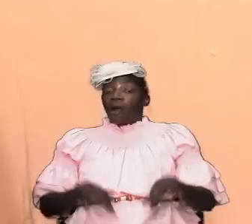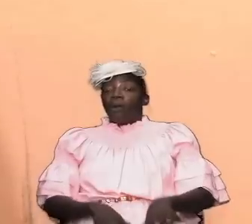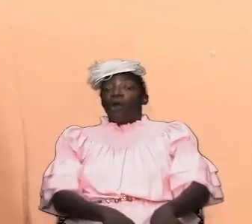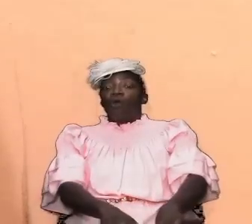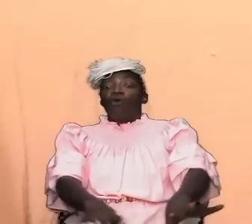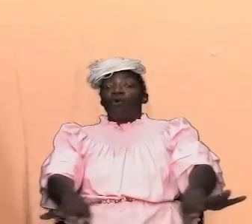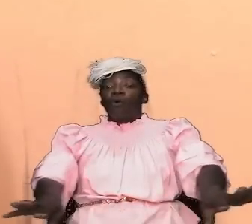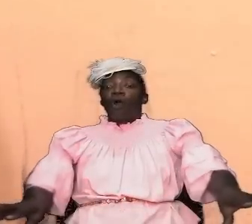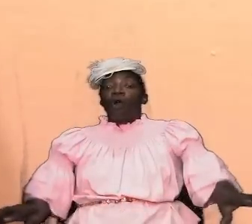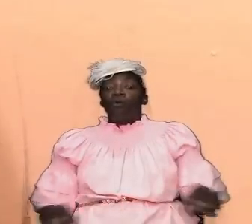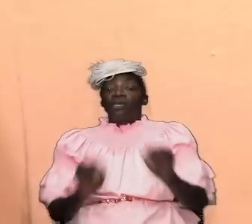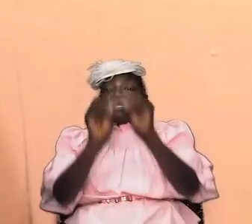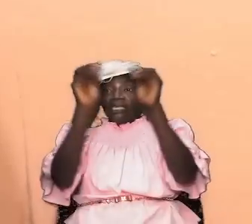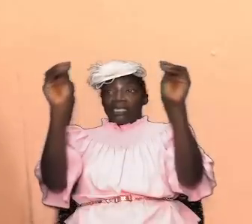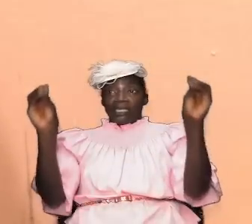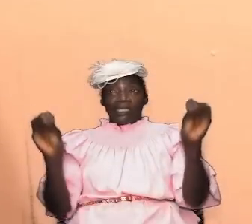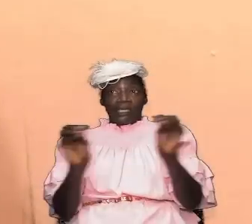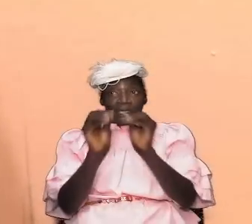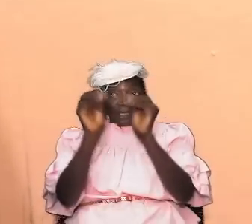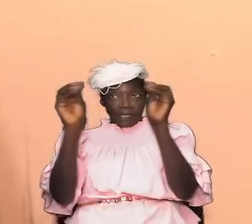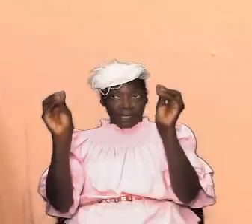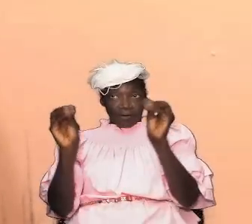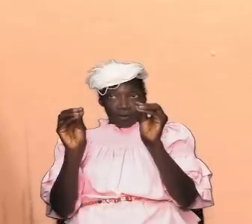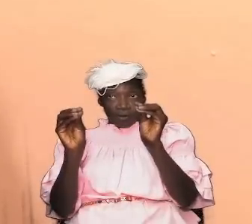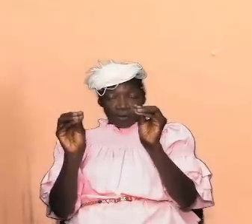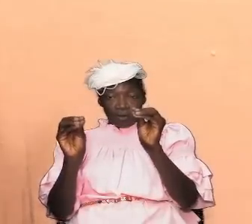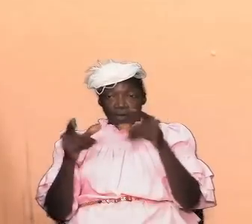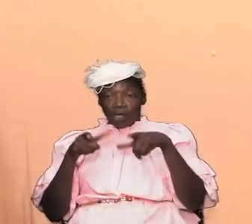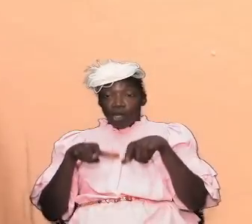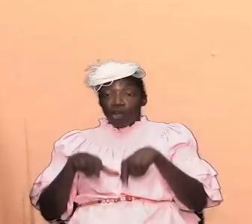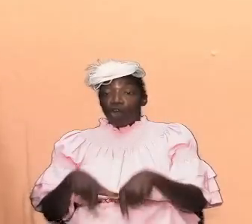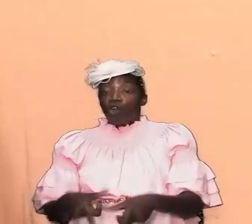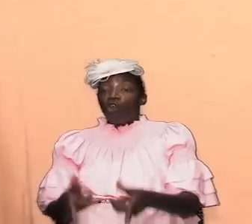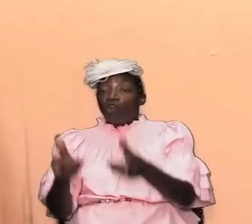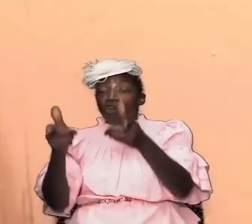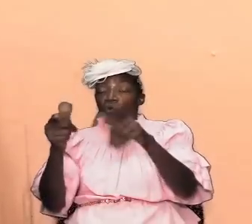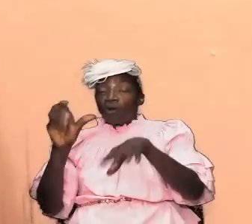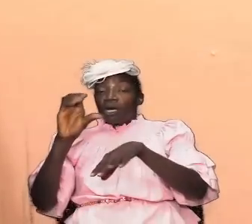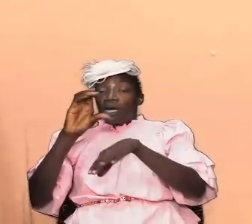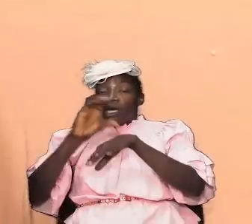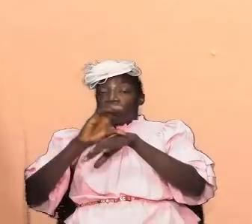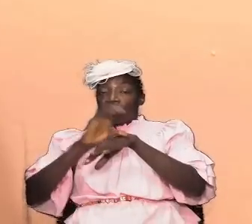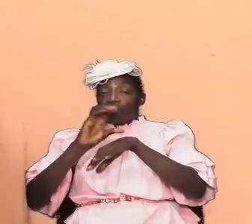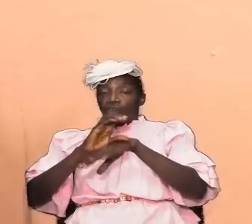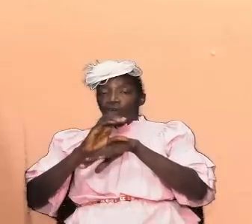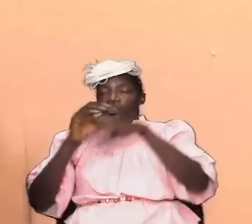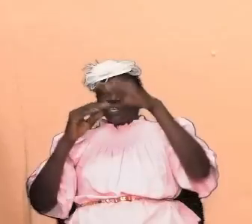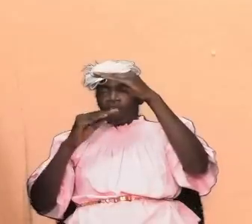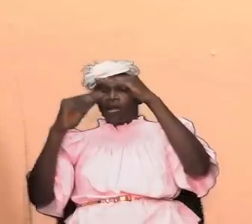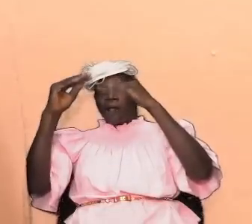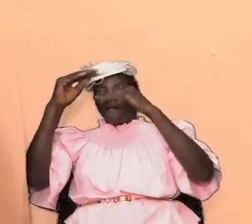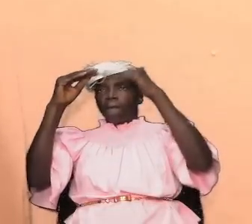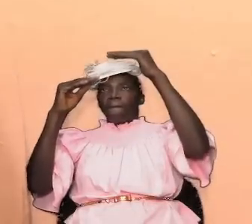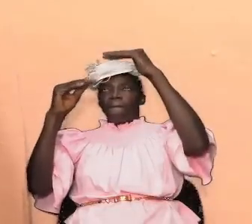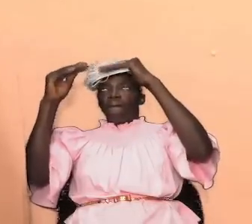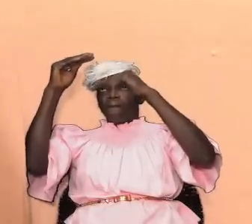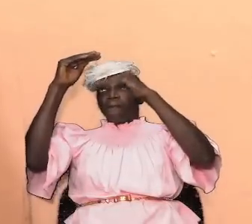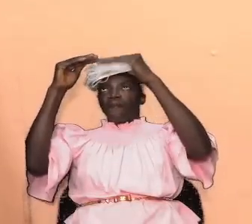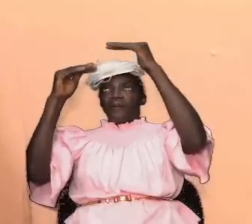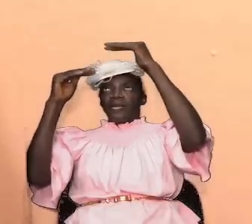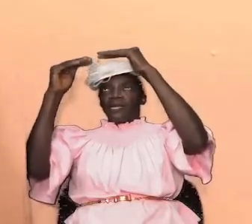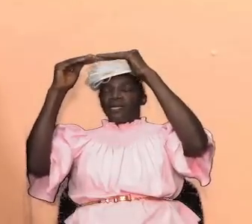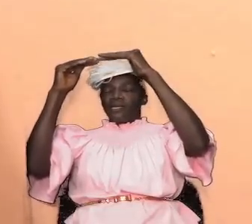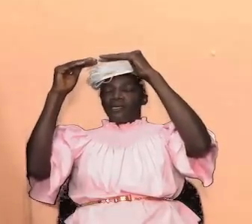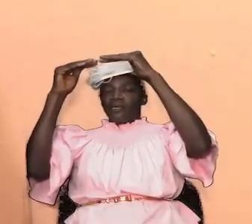and we are going to be building from zero ground zero and going all the way up now